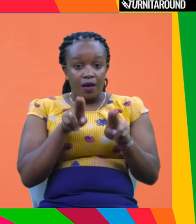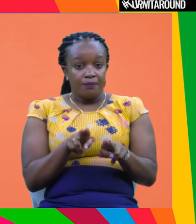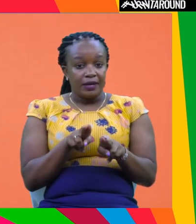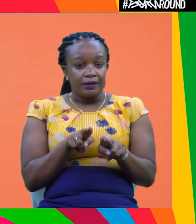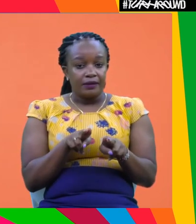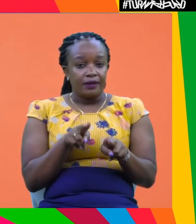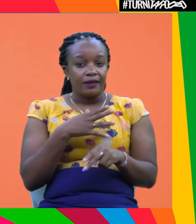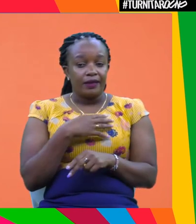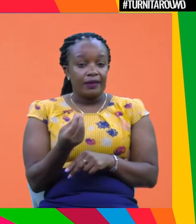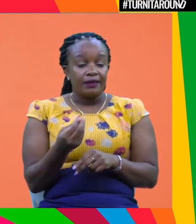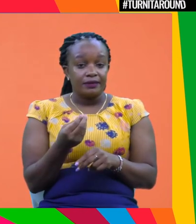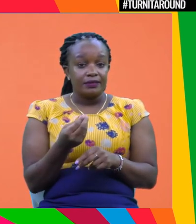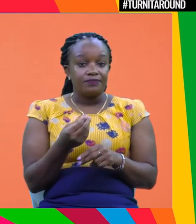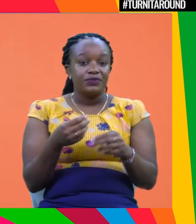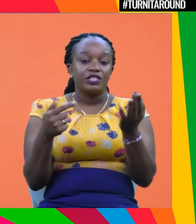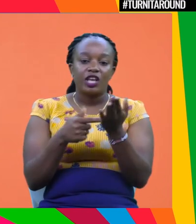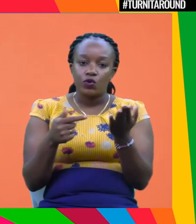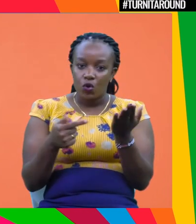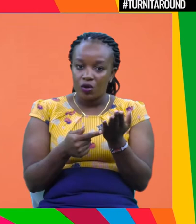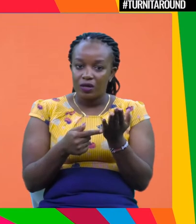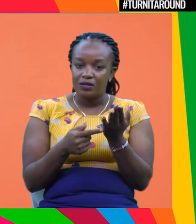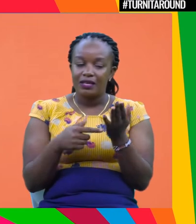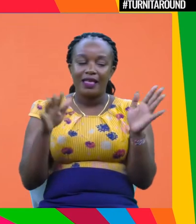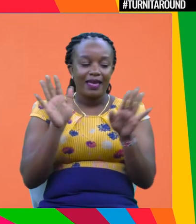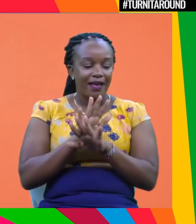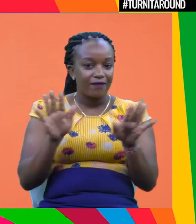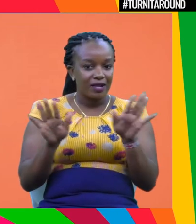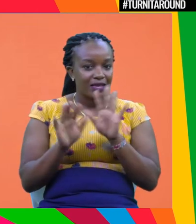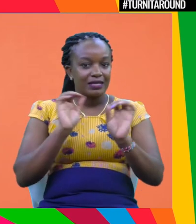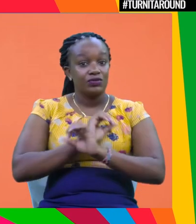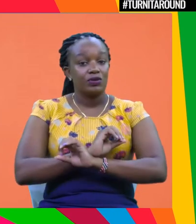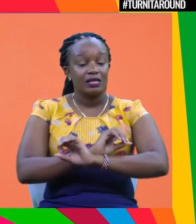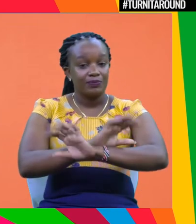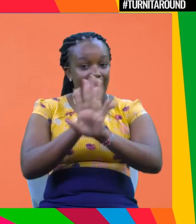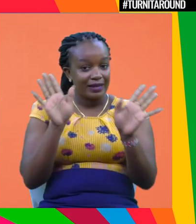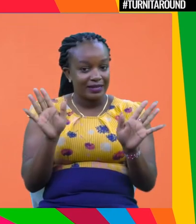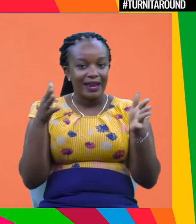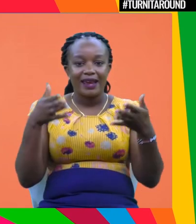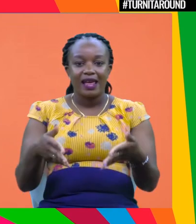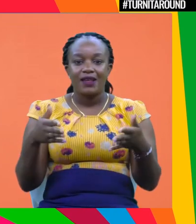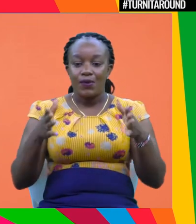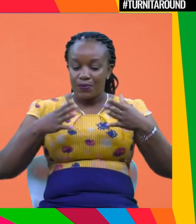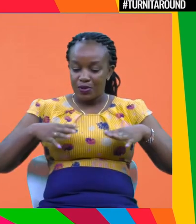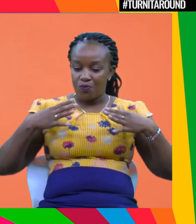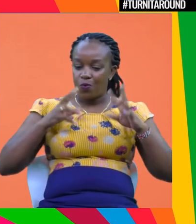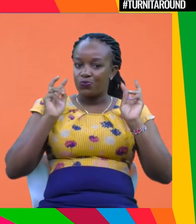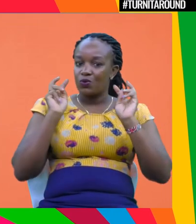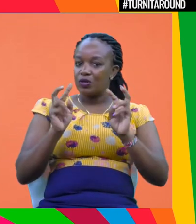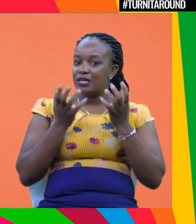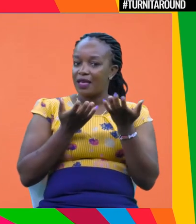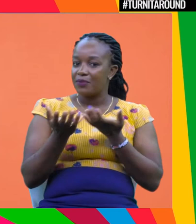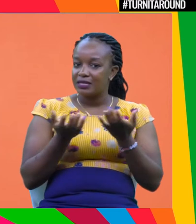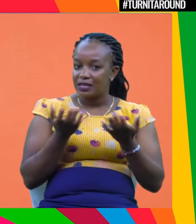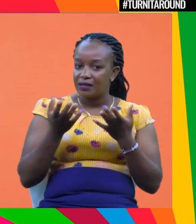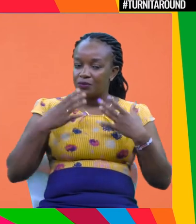well. And as thanks to technology, everything is super transparent right now. So people are watching our